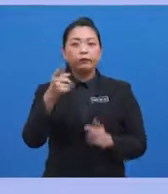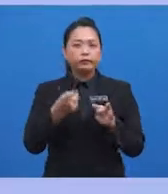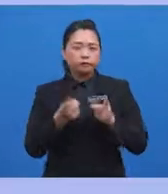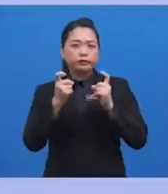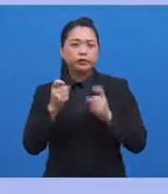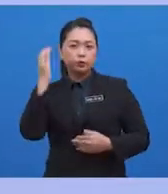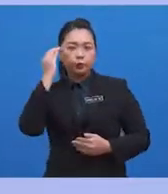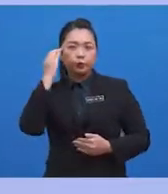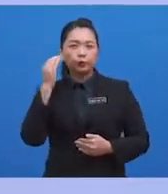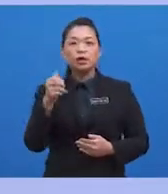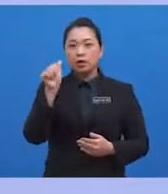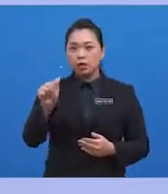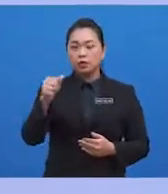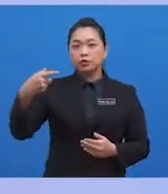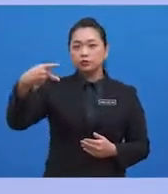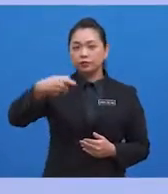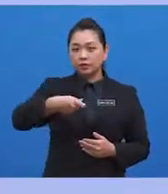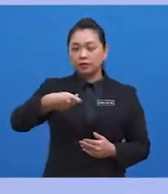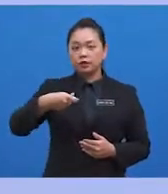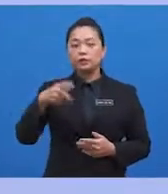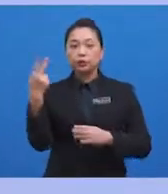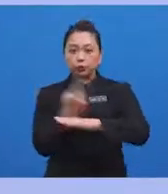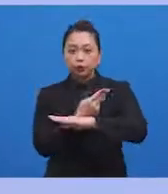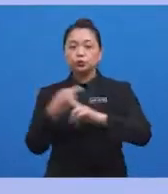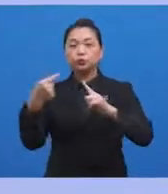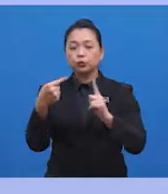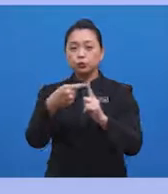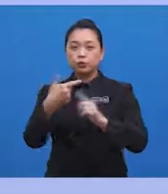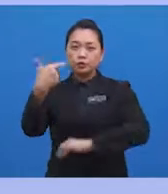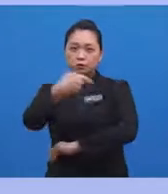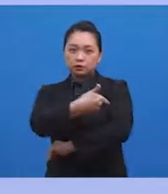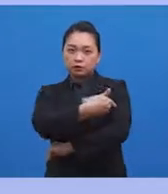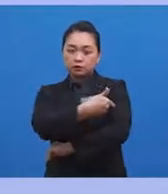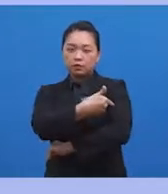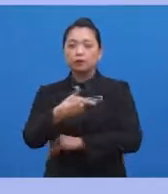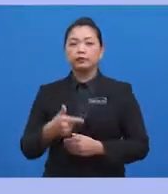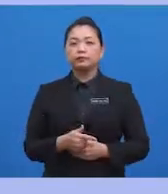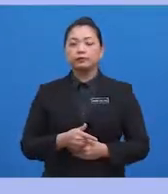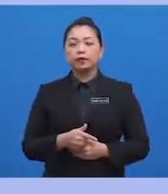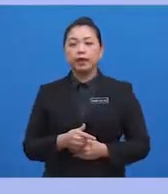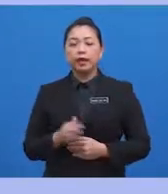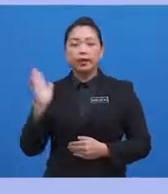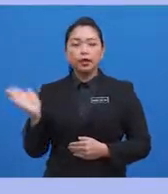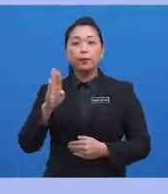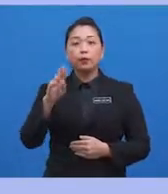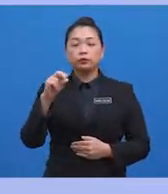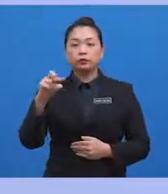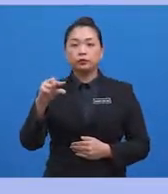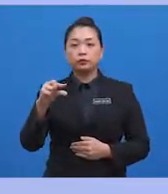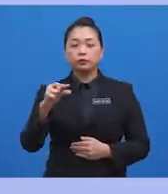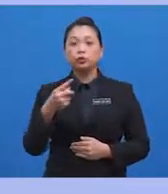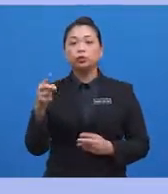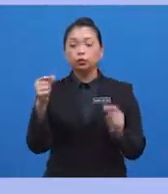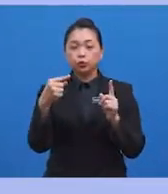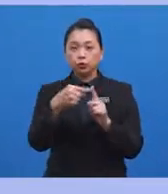know that a syringe is an instrument used to inject liquefied drugs, whereas a bong is an apparatus used to